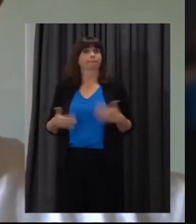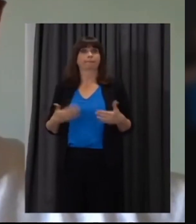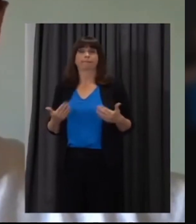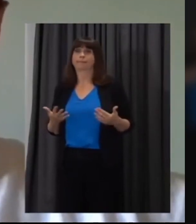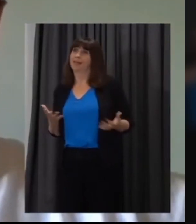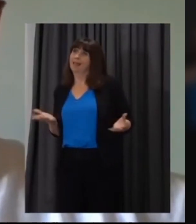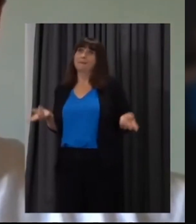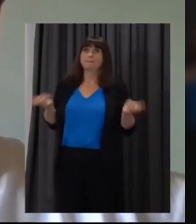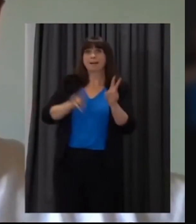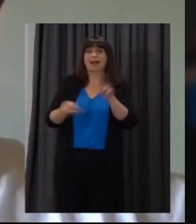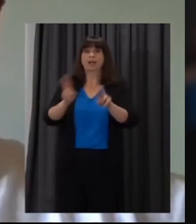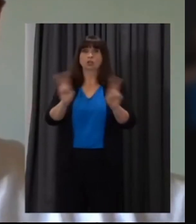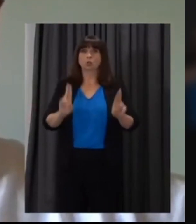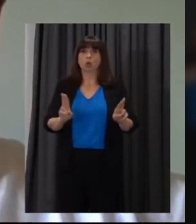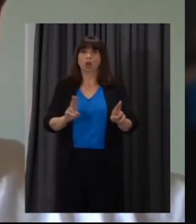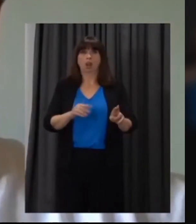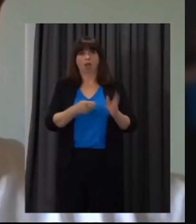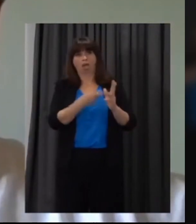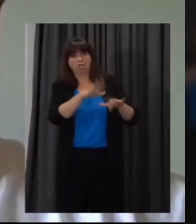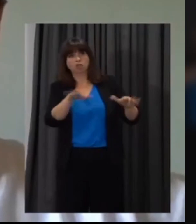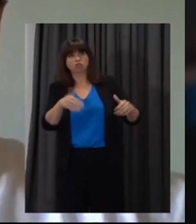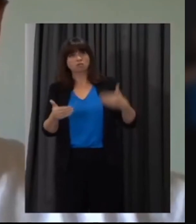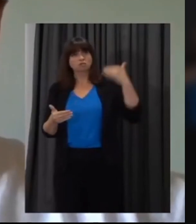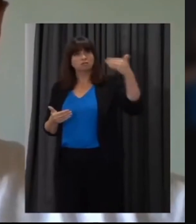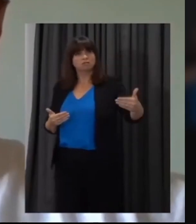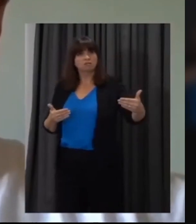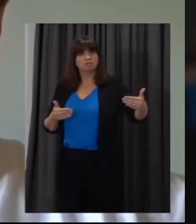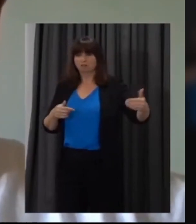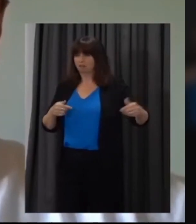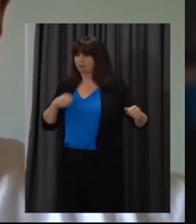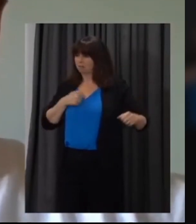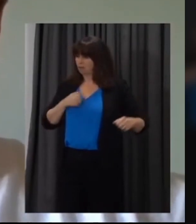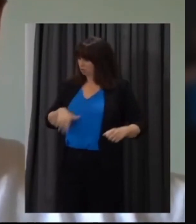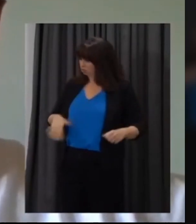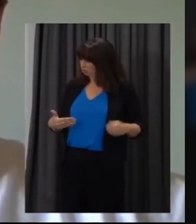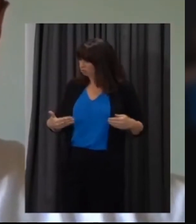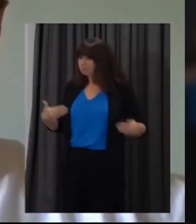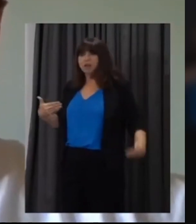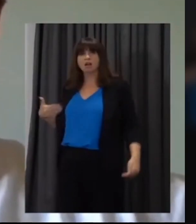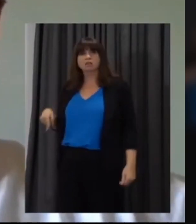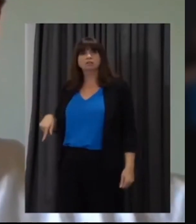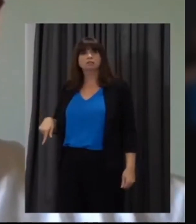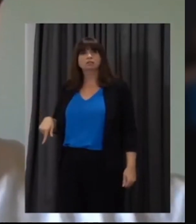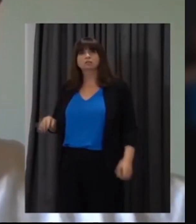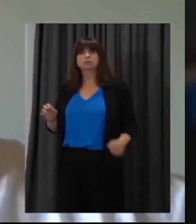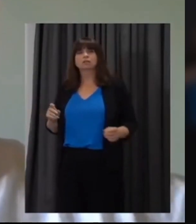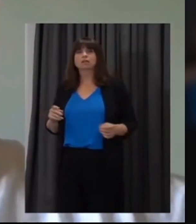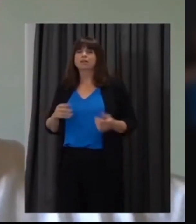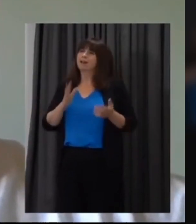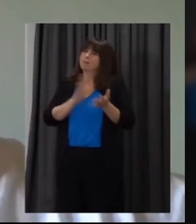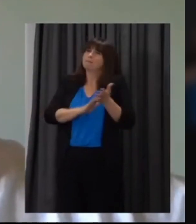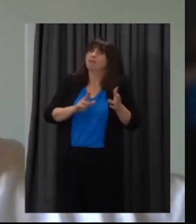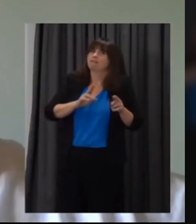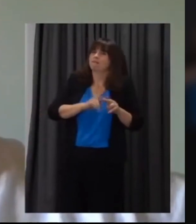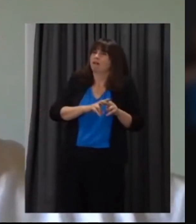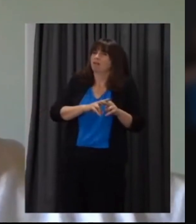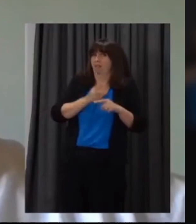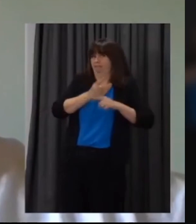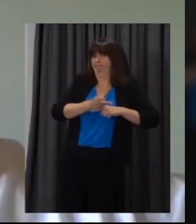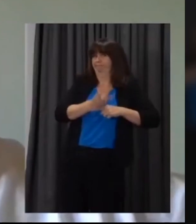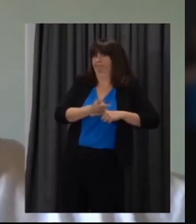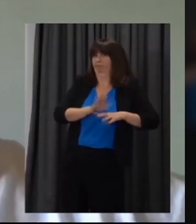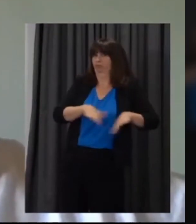way behind in terms of their academic progress can you update parents about what they can perhaps expect